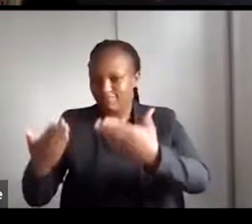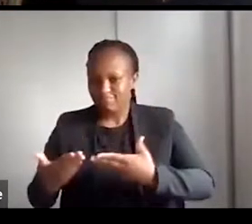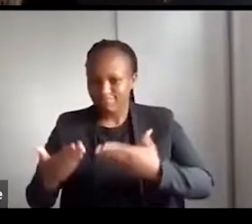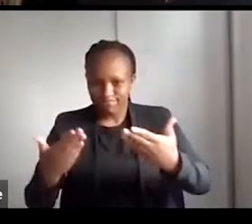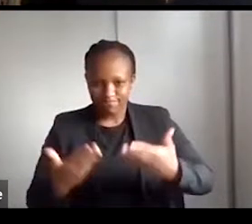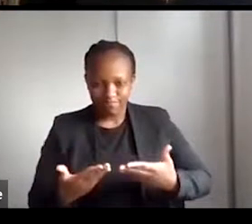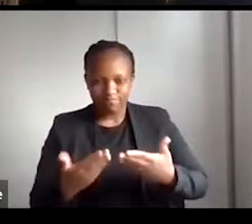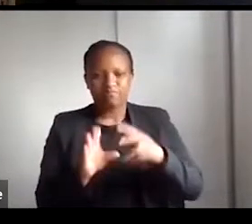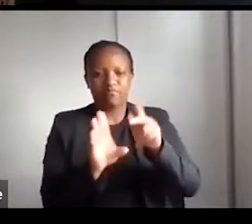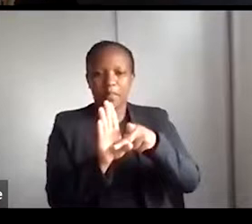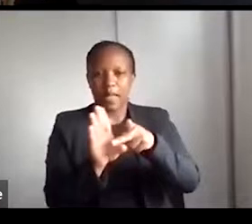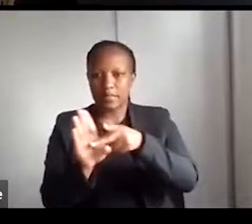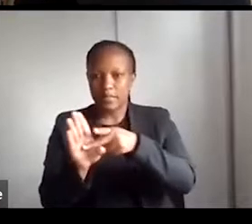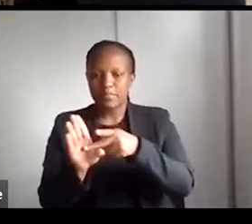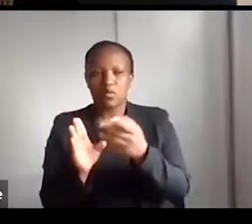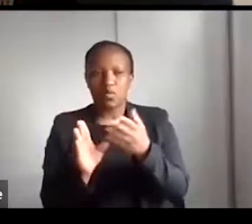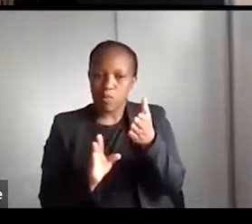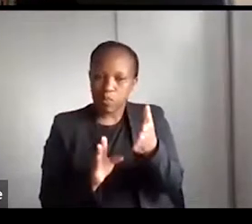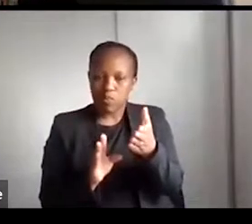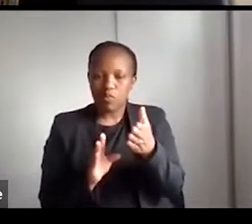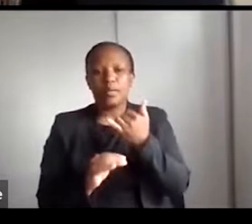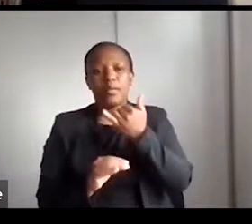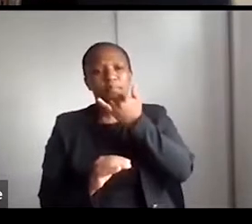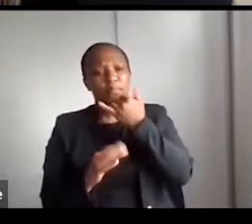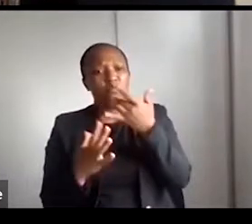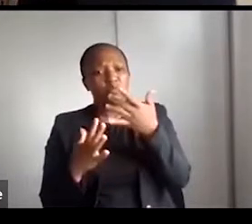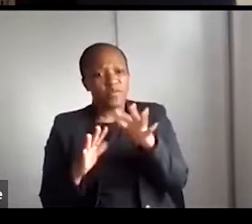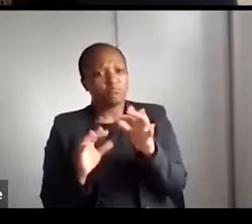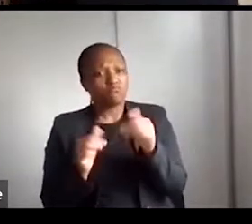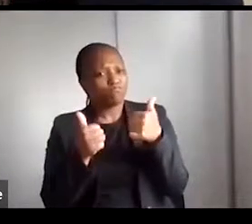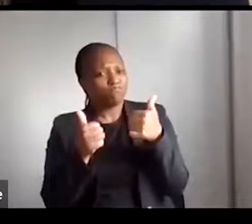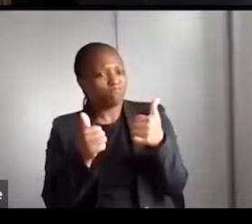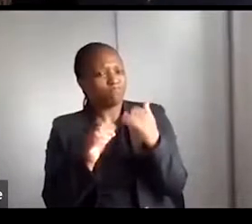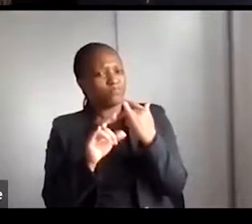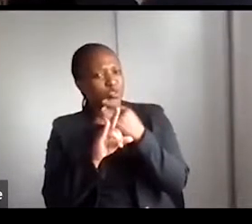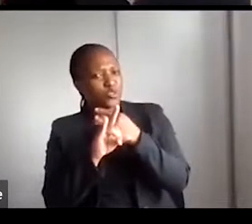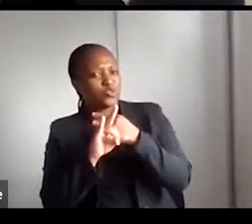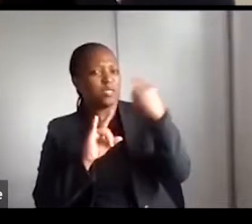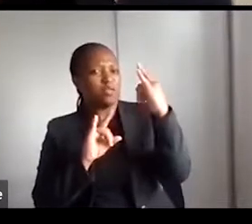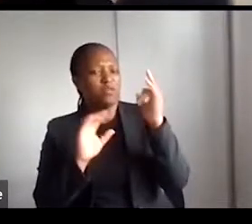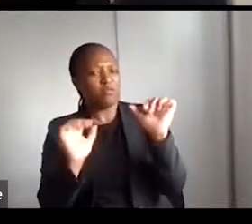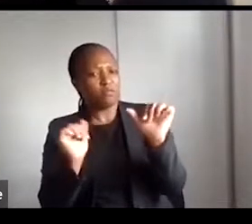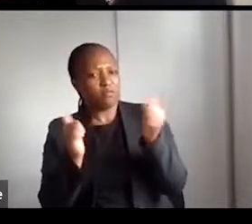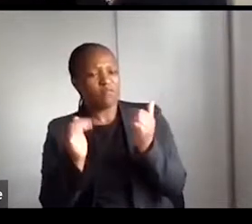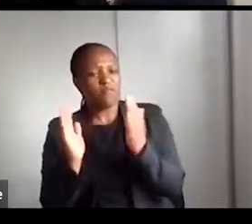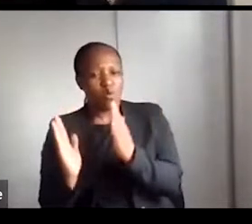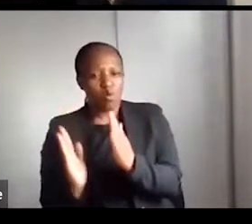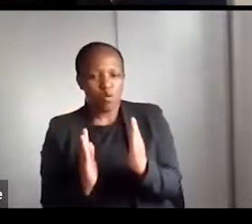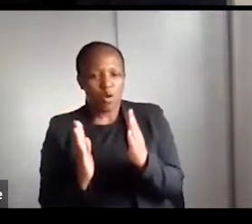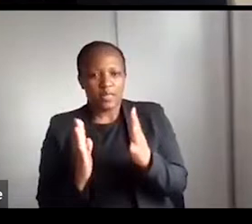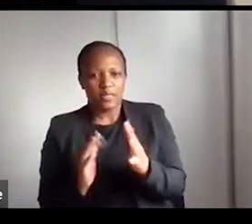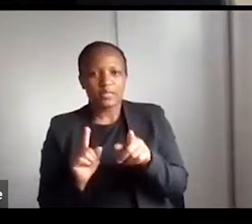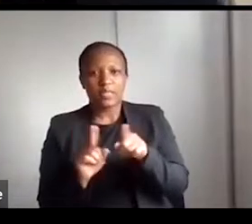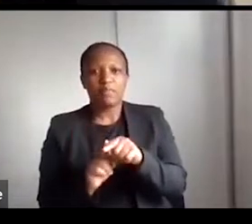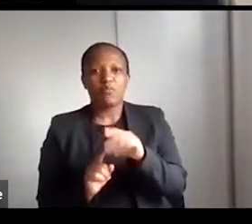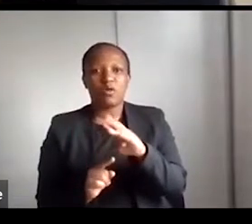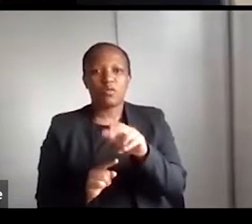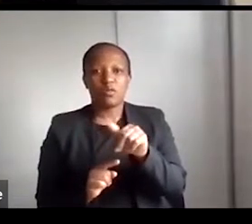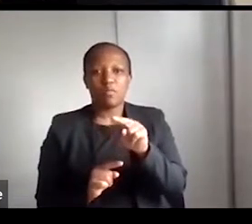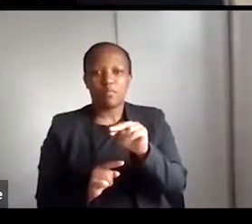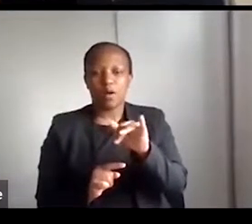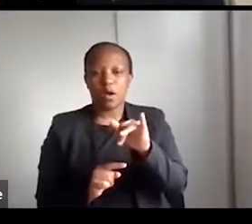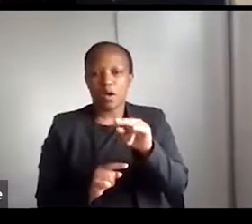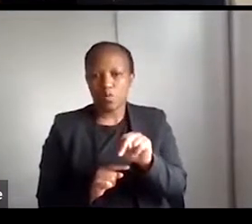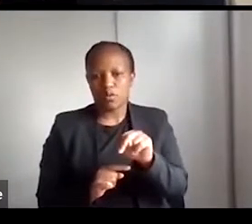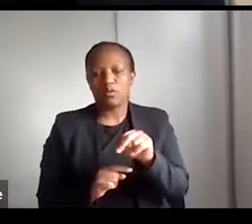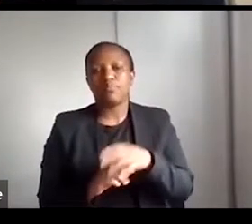pleased that we have been able to pull this off to the Bronwyn and all the organizers. Thank you very much. Thank you very